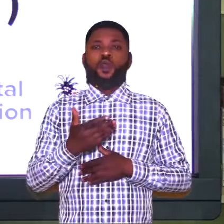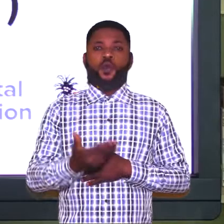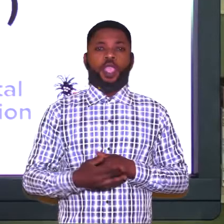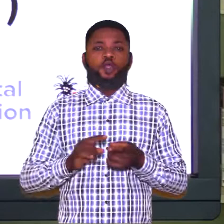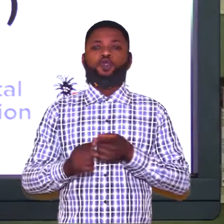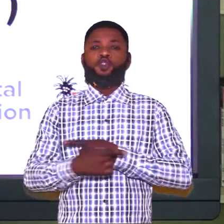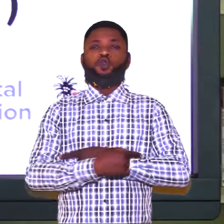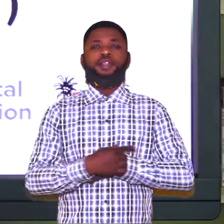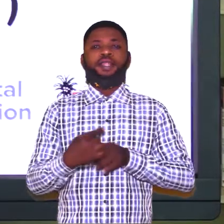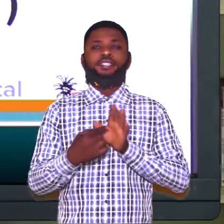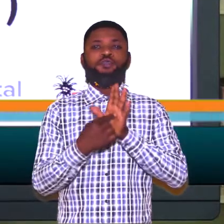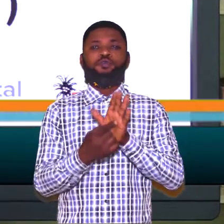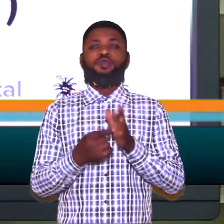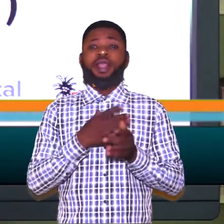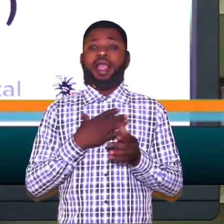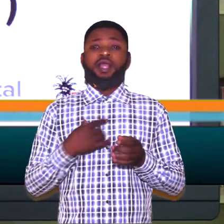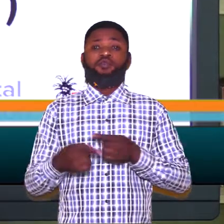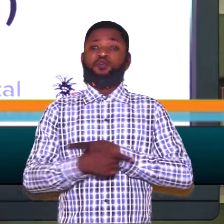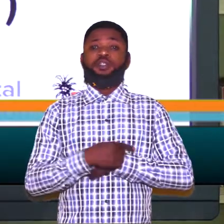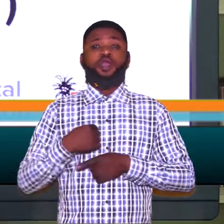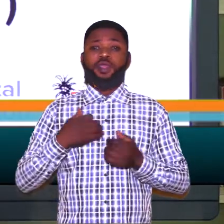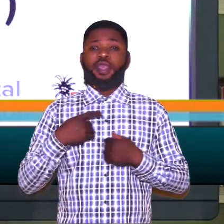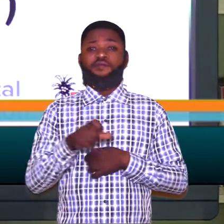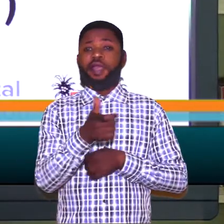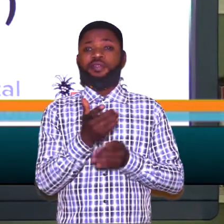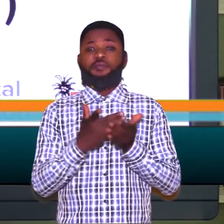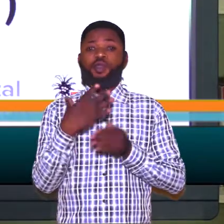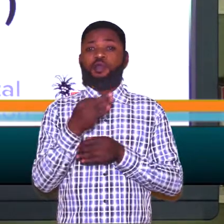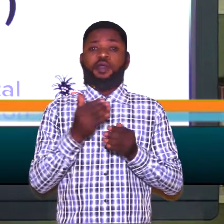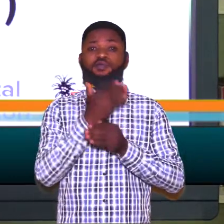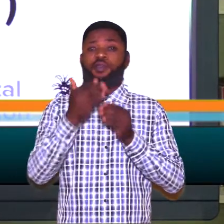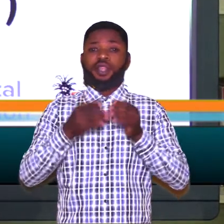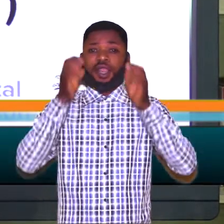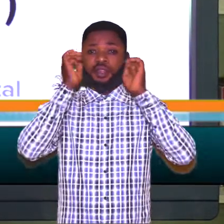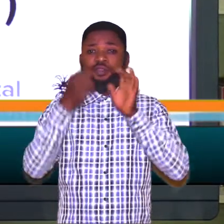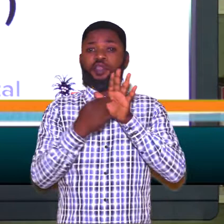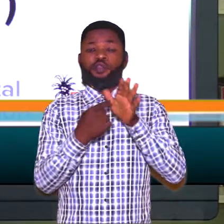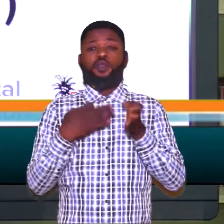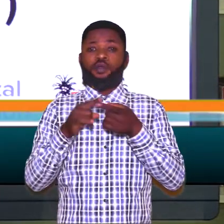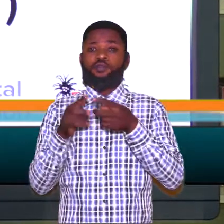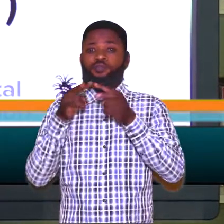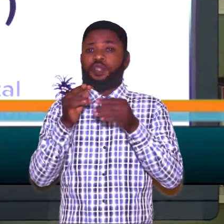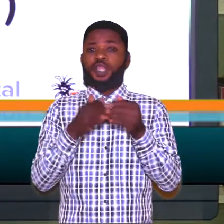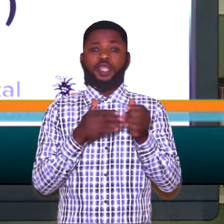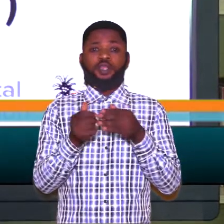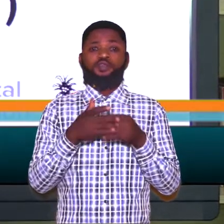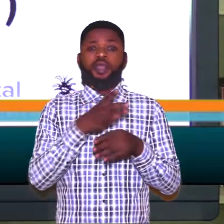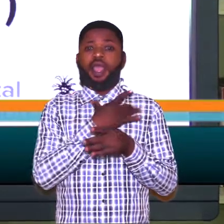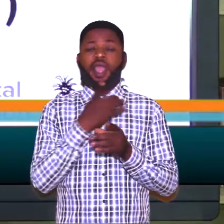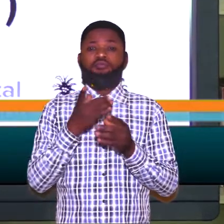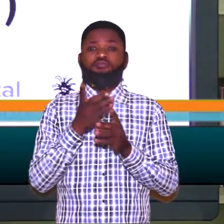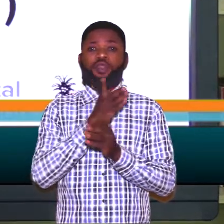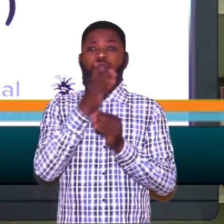Welcome to today's show. Today, we have another episode of the Total Education Show. And we'll be looking at issues